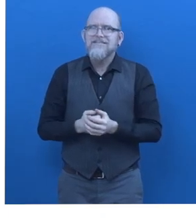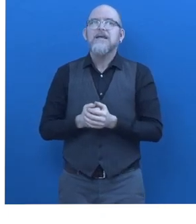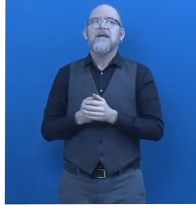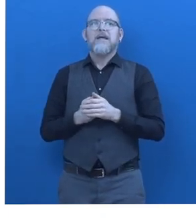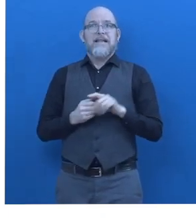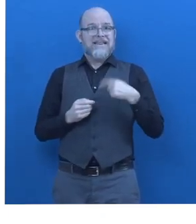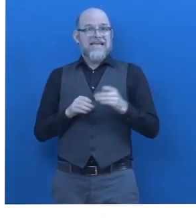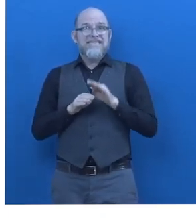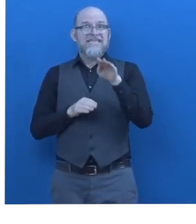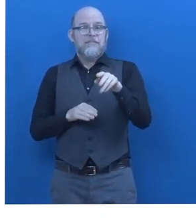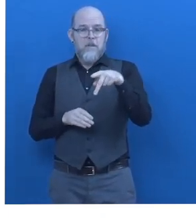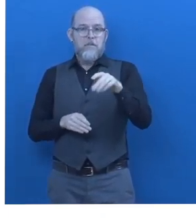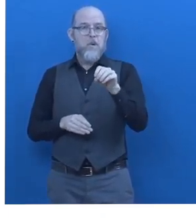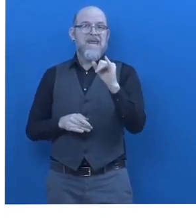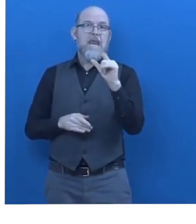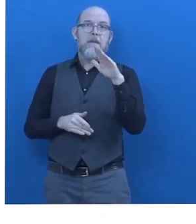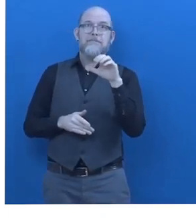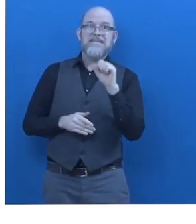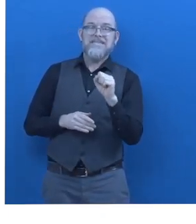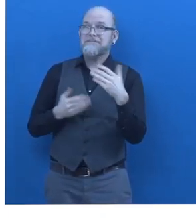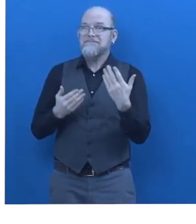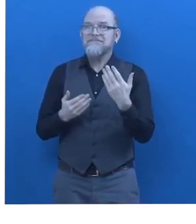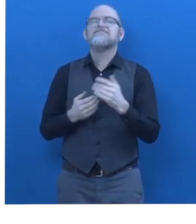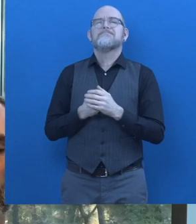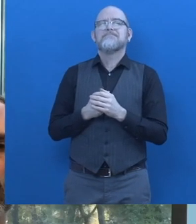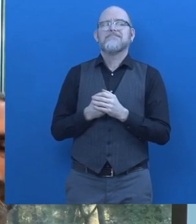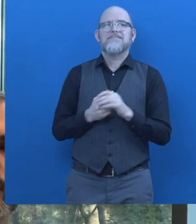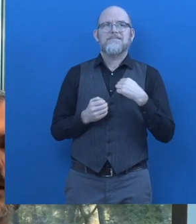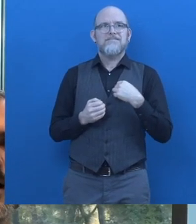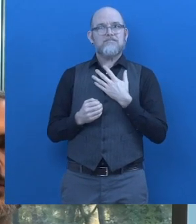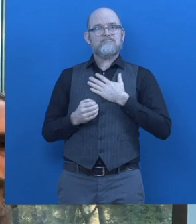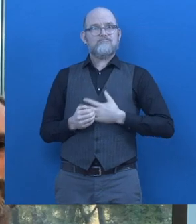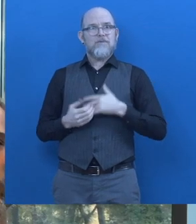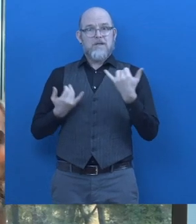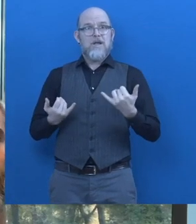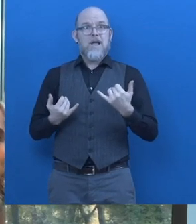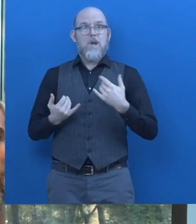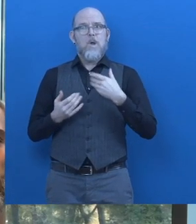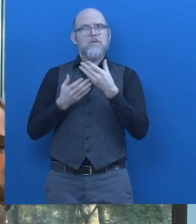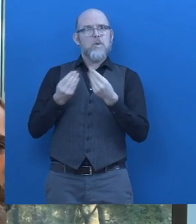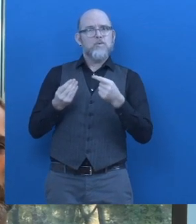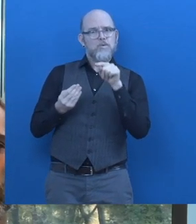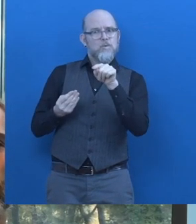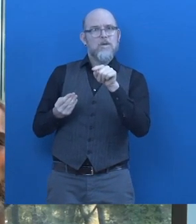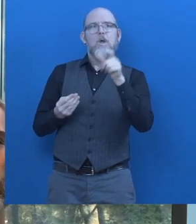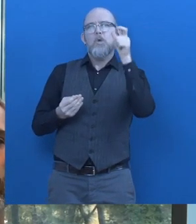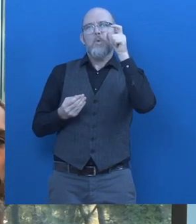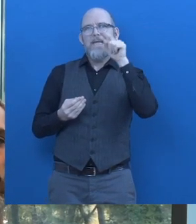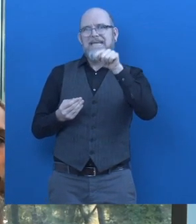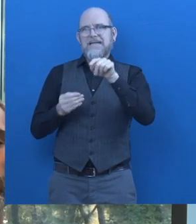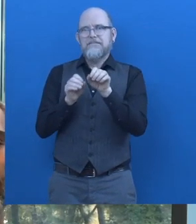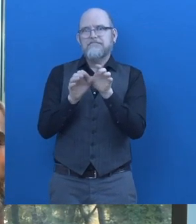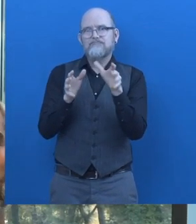next for poi labs currently our solution is only available in turkey so our first